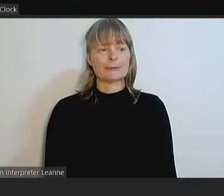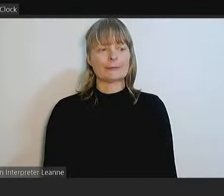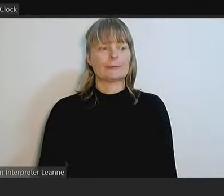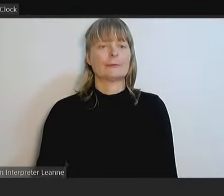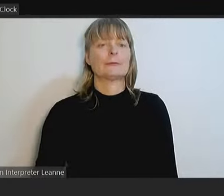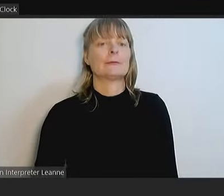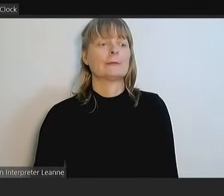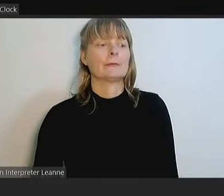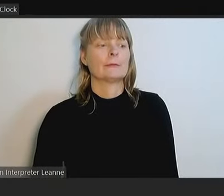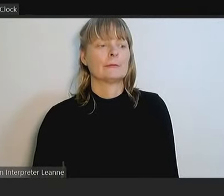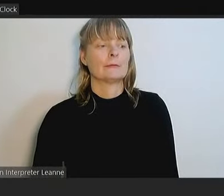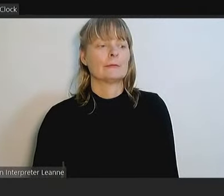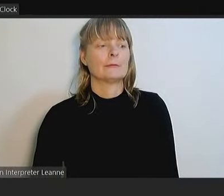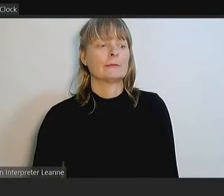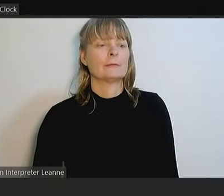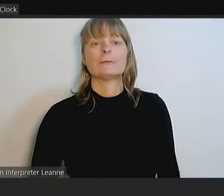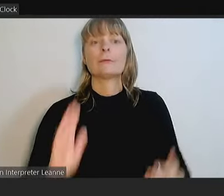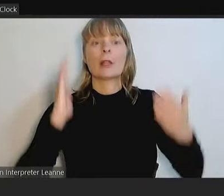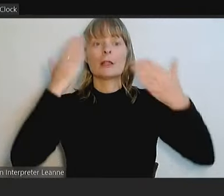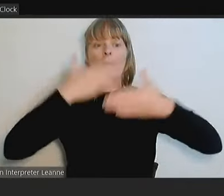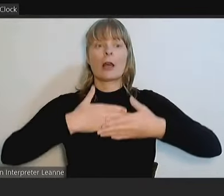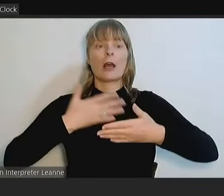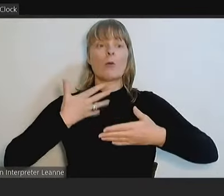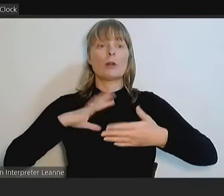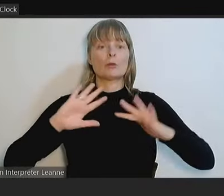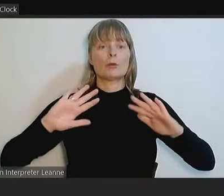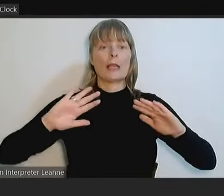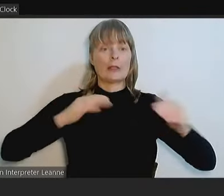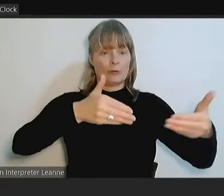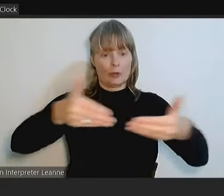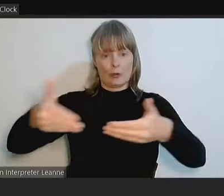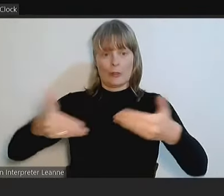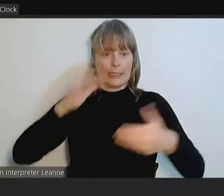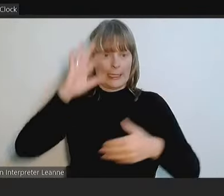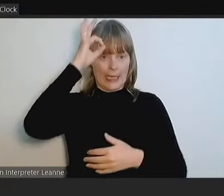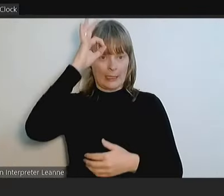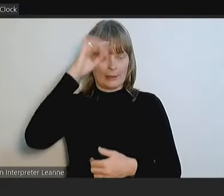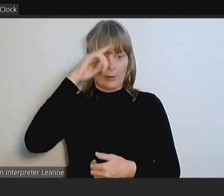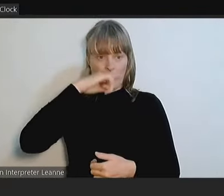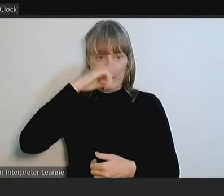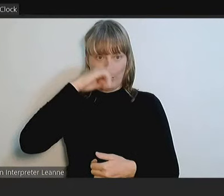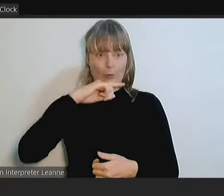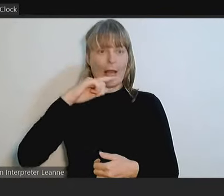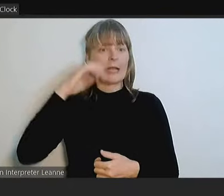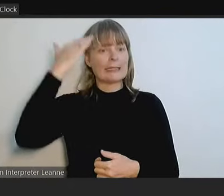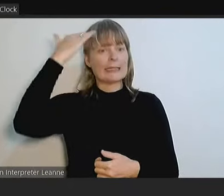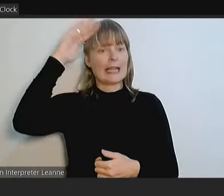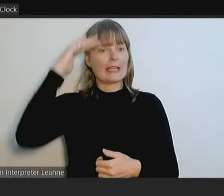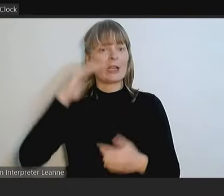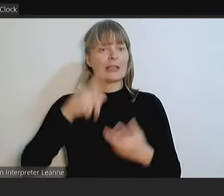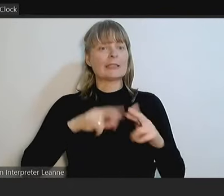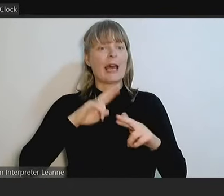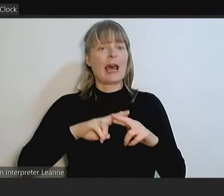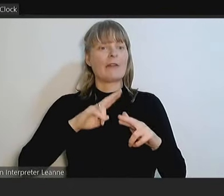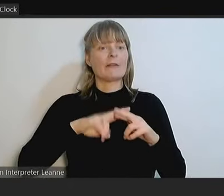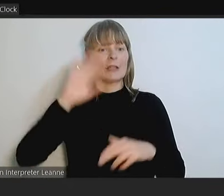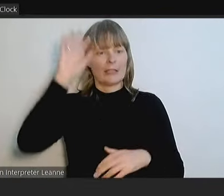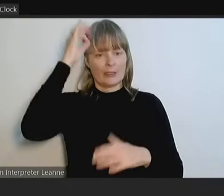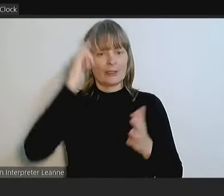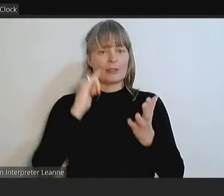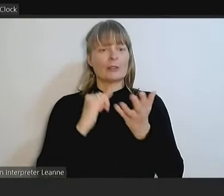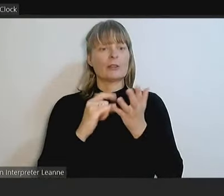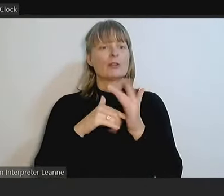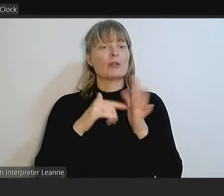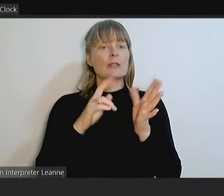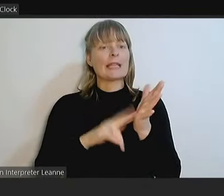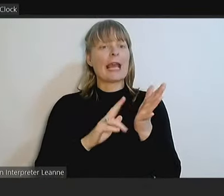This evening I'd like to introduce you to our councillors and senior staff. I have Councillor Suzanne Newton, our